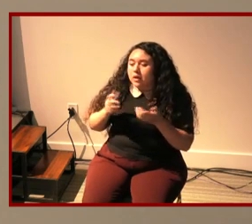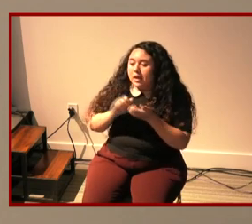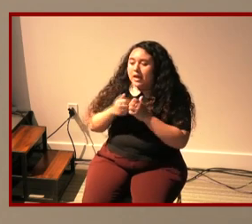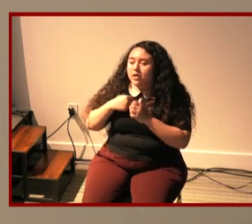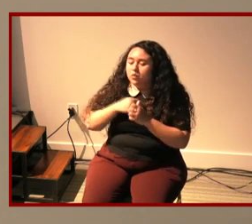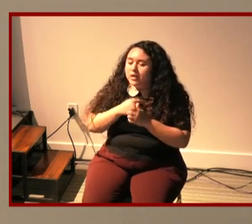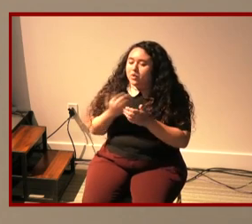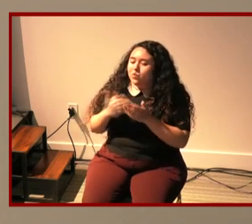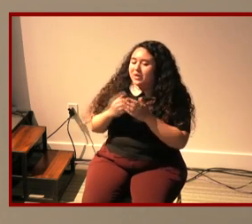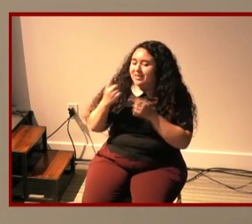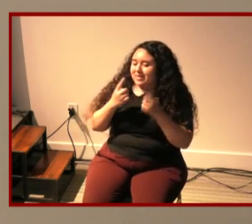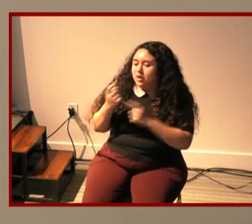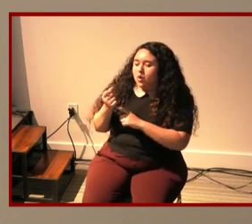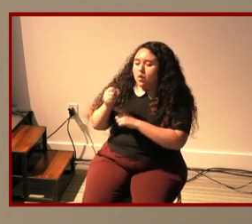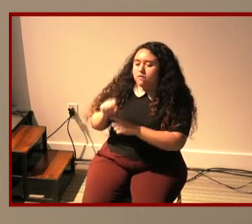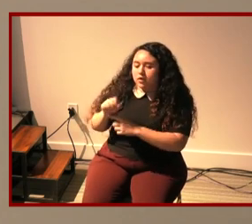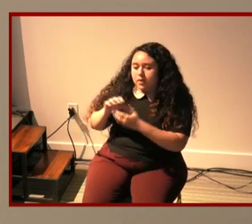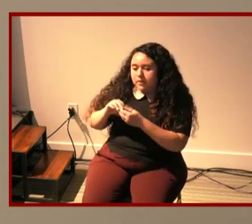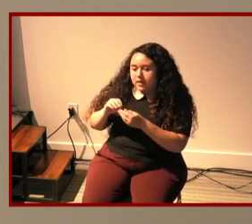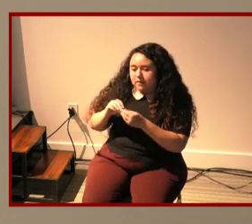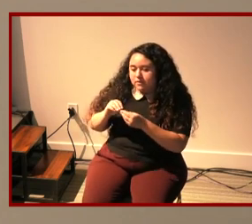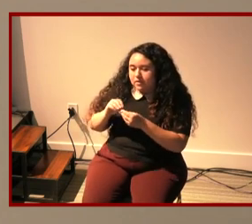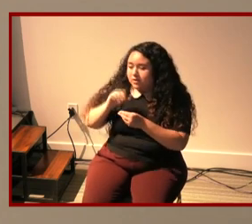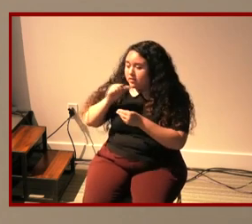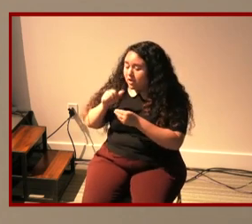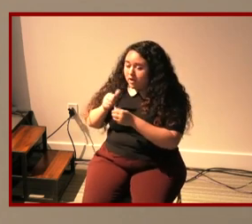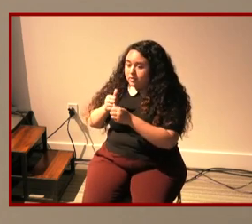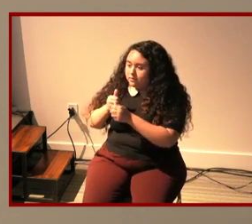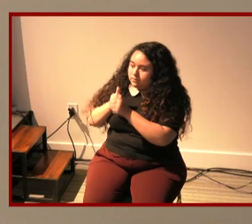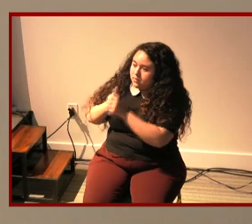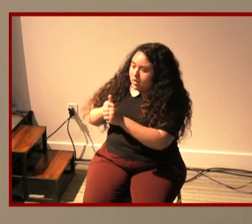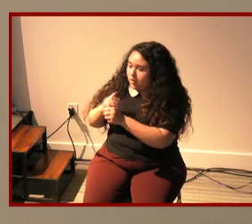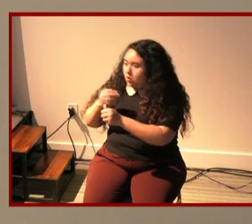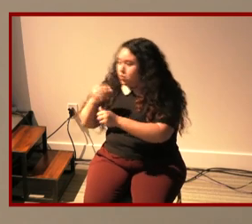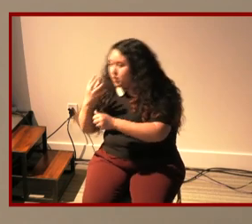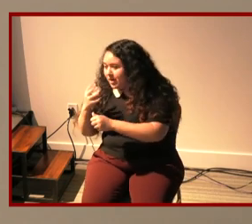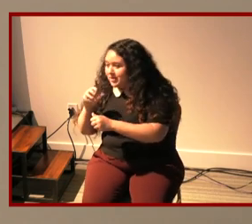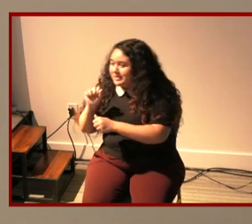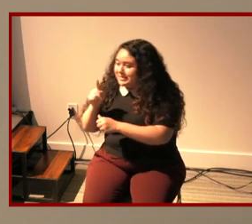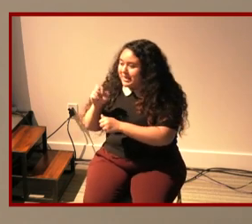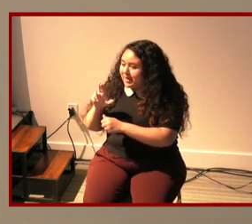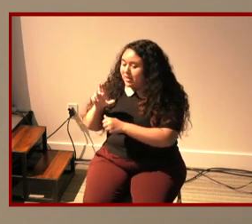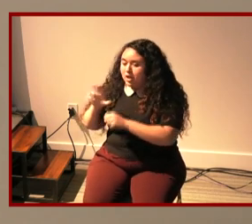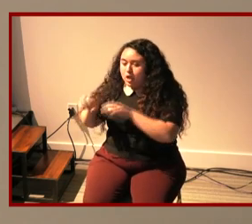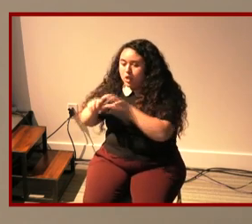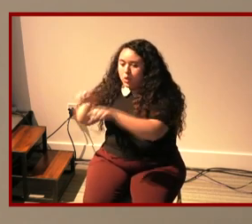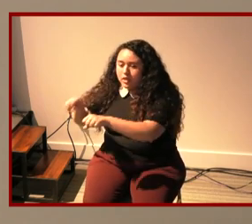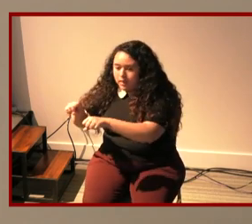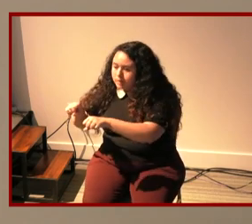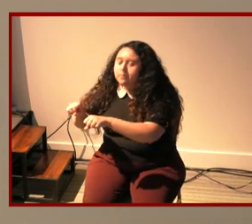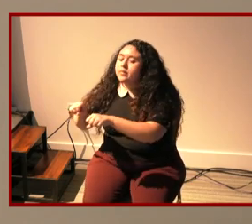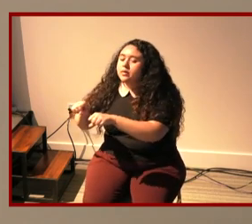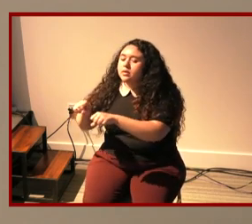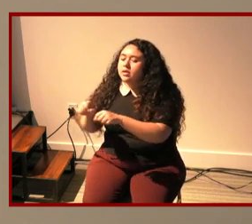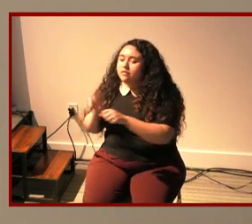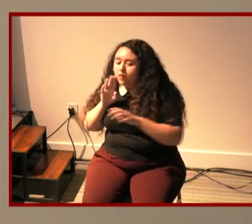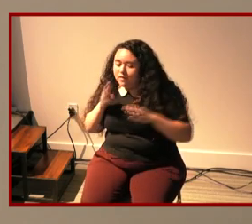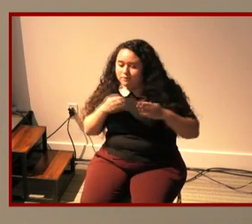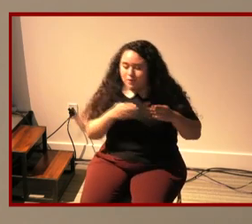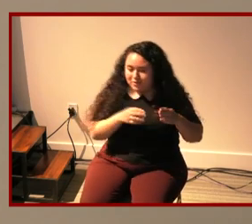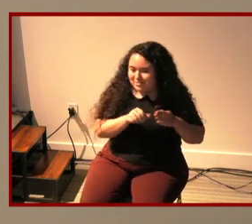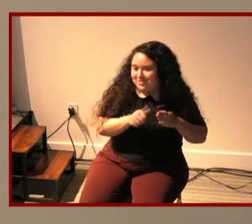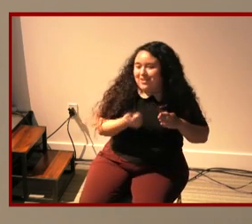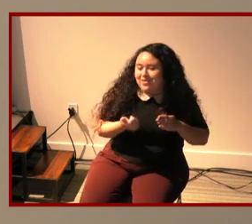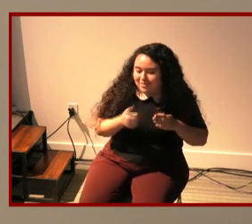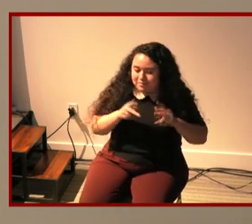narrative right when we can detach it from settler colonialism and whiteness like what else can we what other narrative can come out of this and i don't know